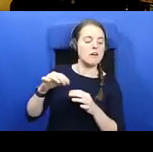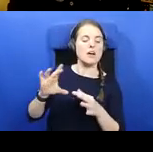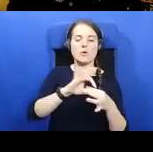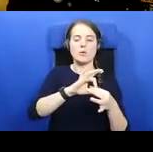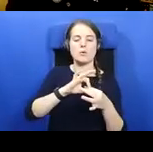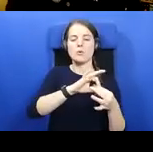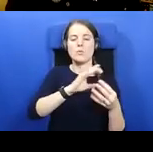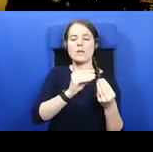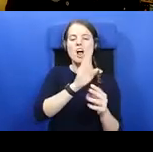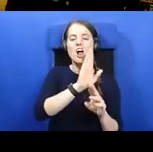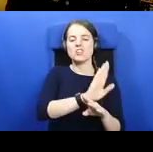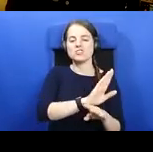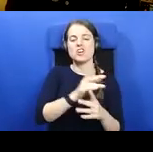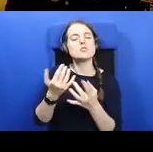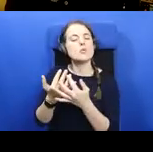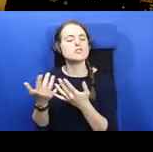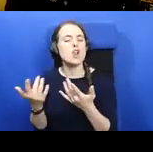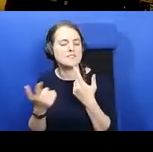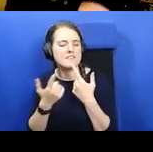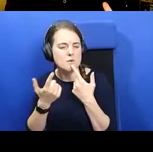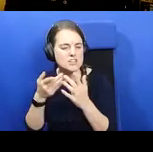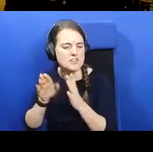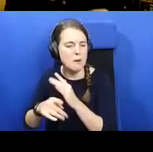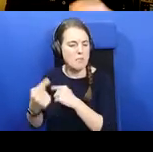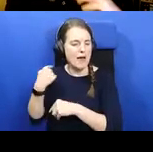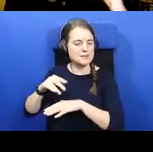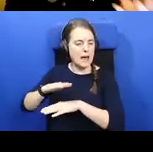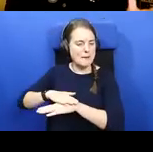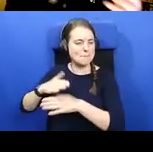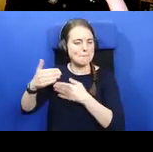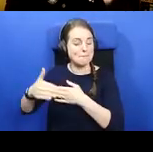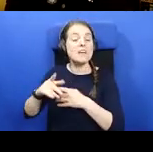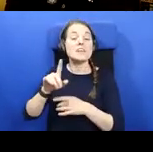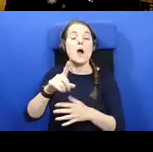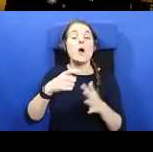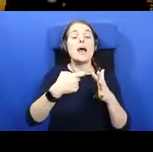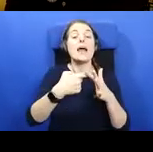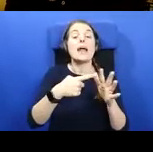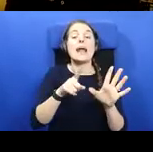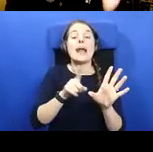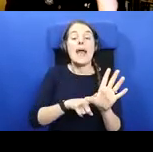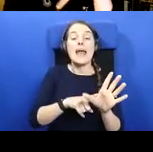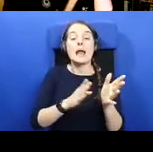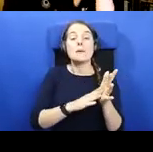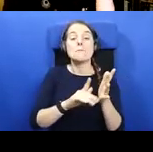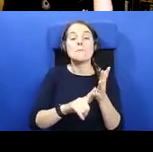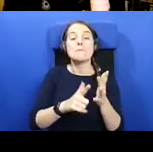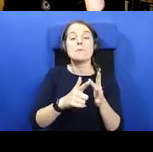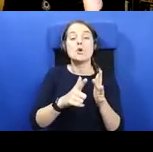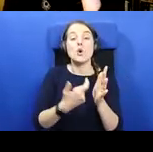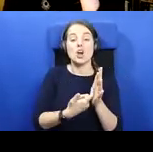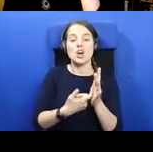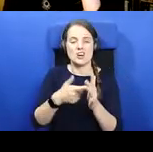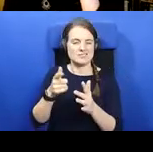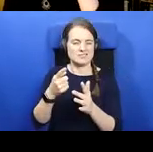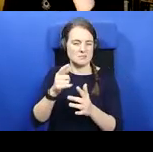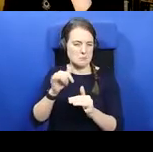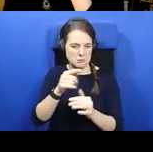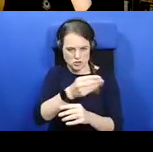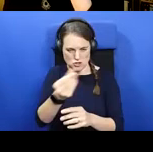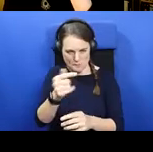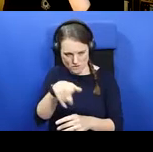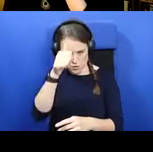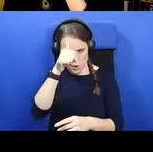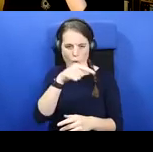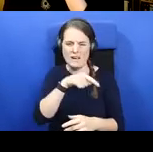of information. Now, Kay Muir, who, as some of you will know her, is a real expert on place